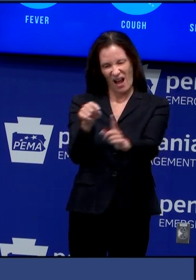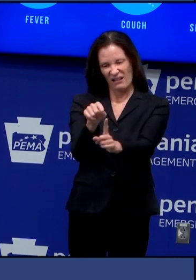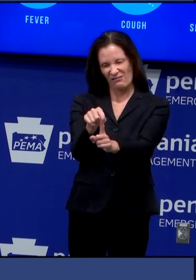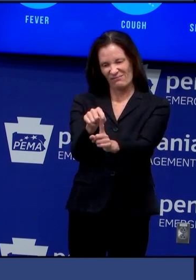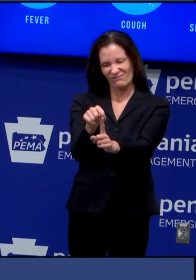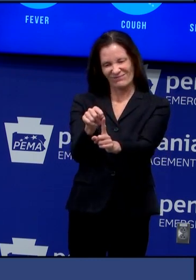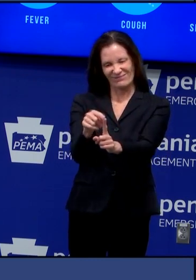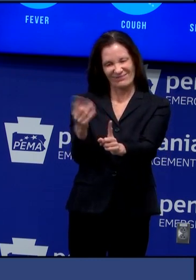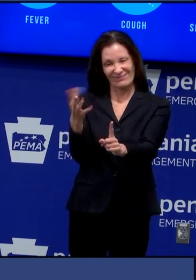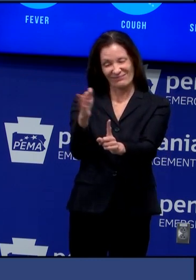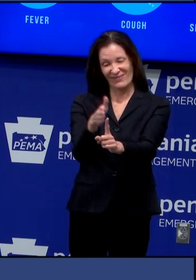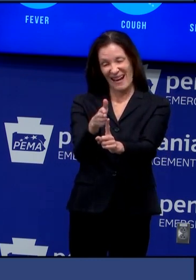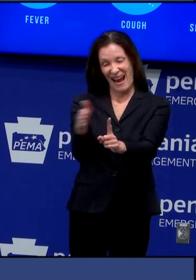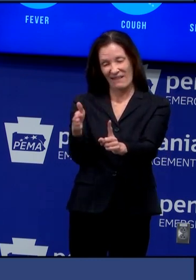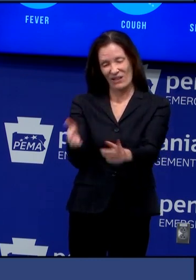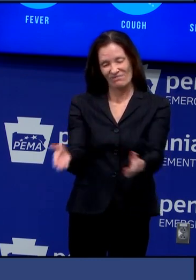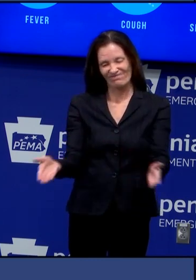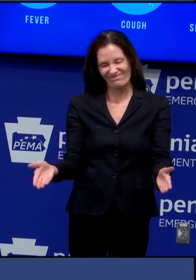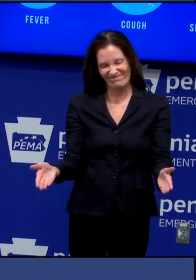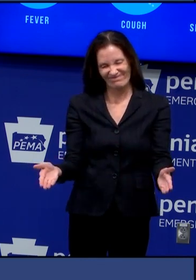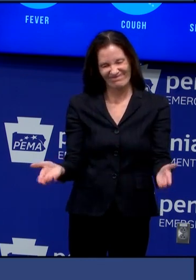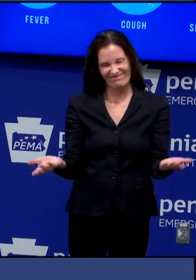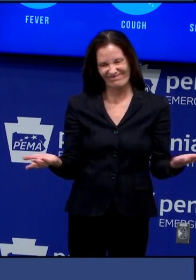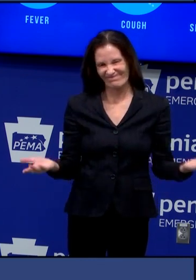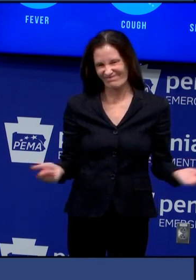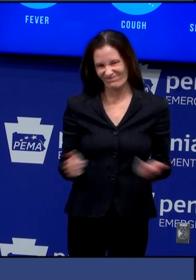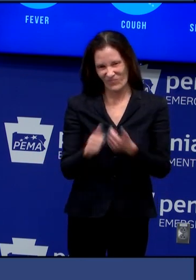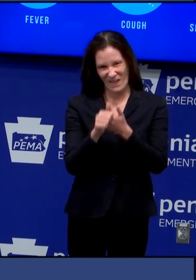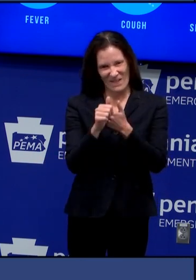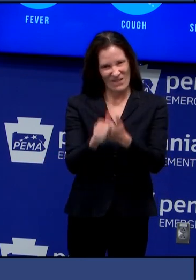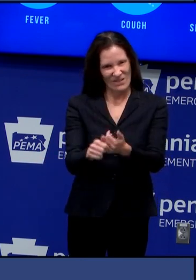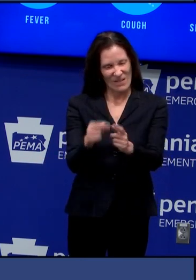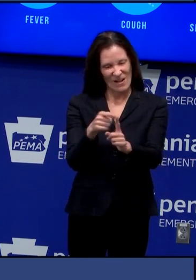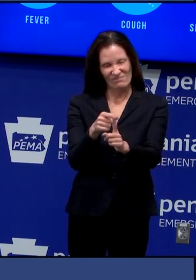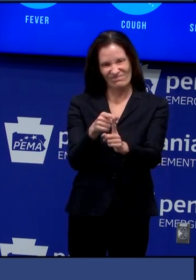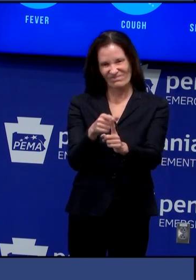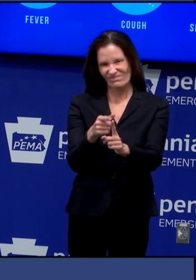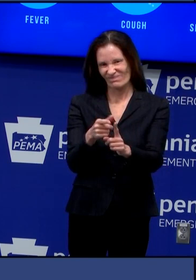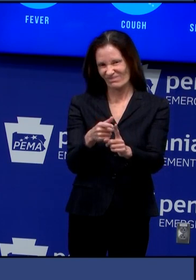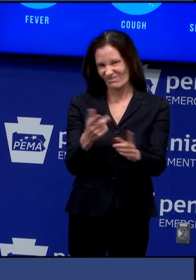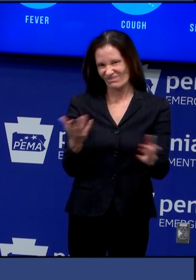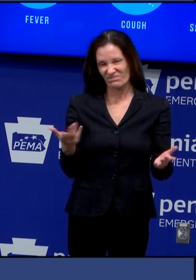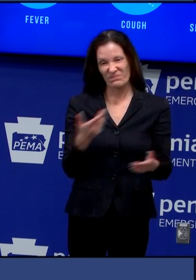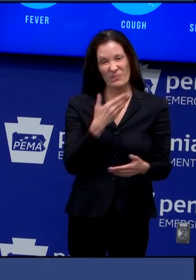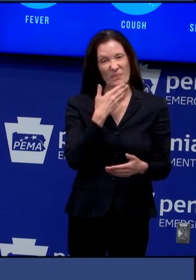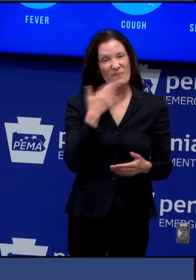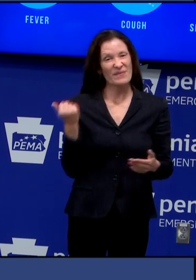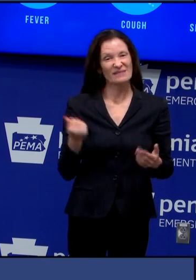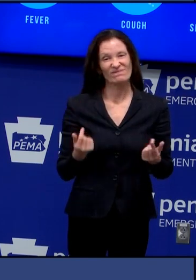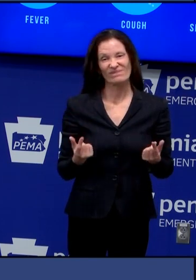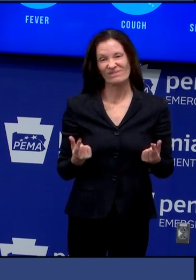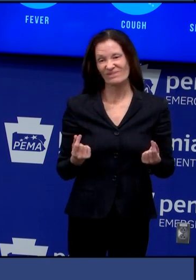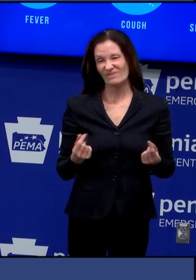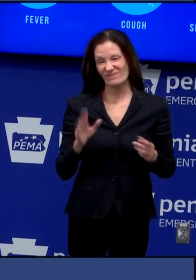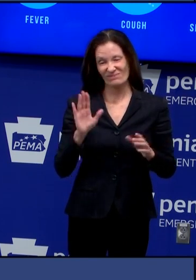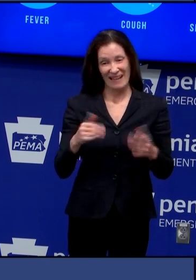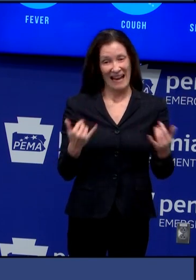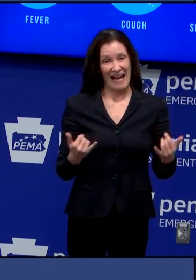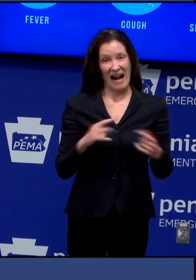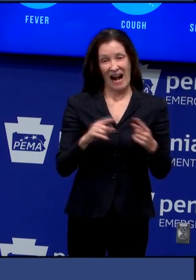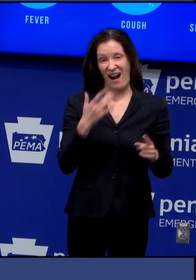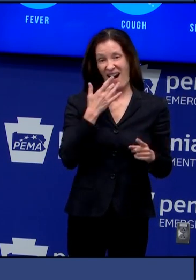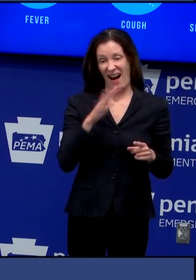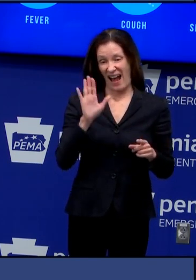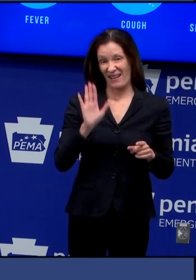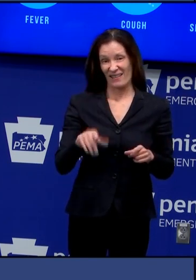i what's the the best part one of the best parts about act 77 is that it extended the deadlines for return of the ballot so